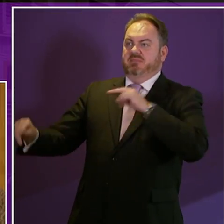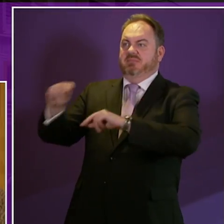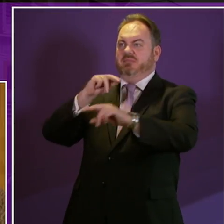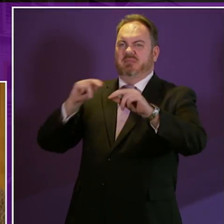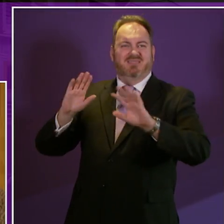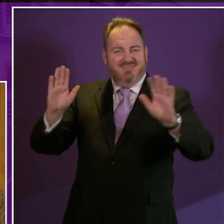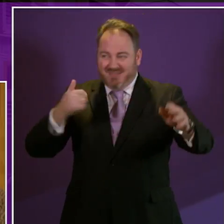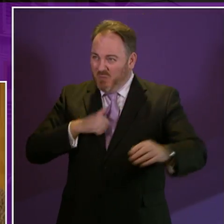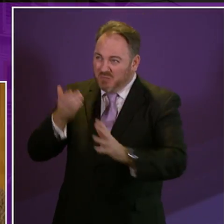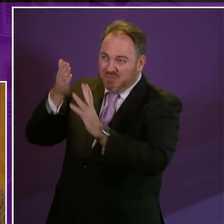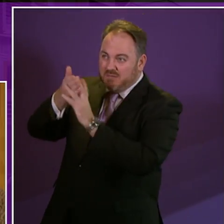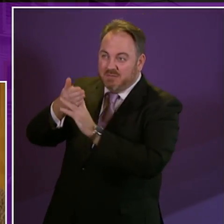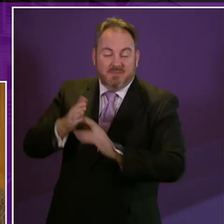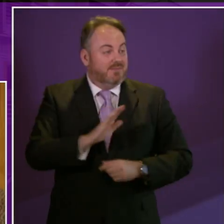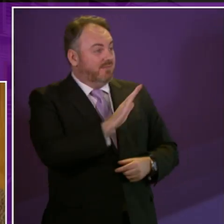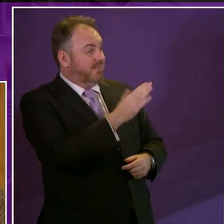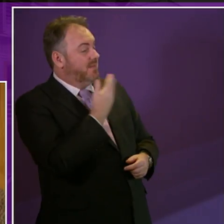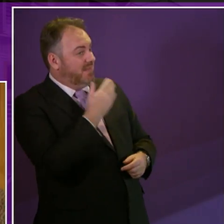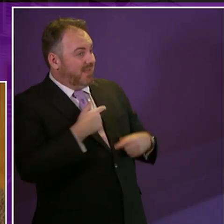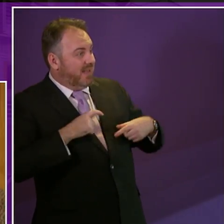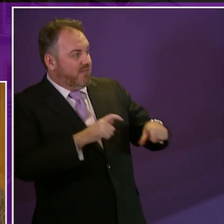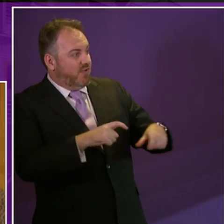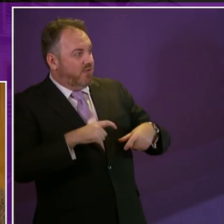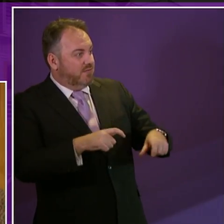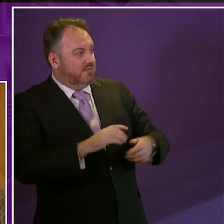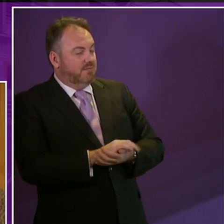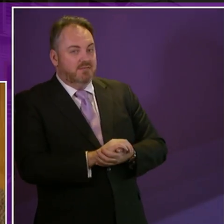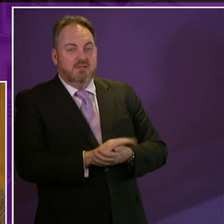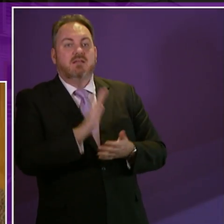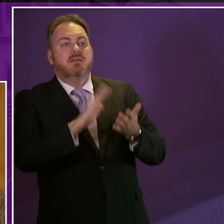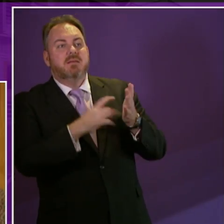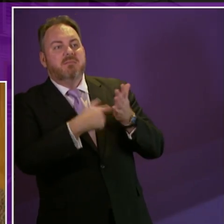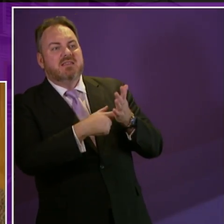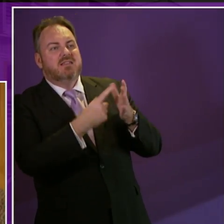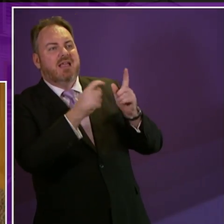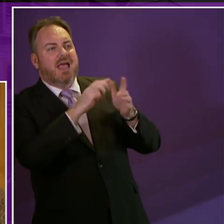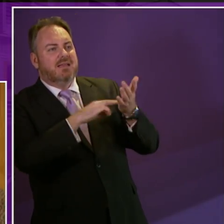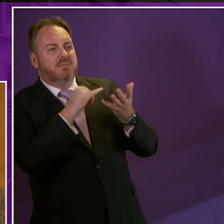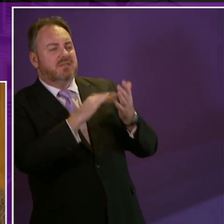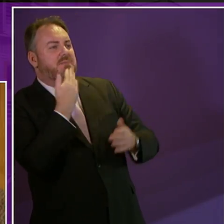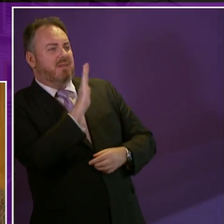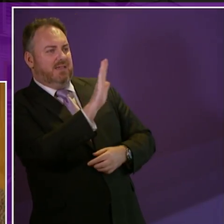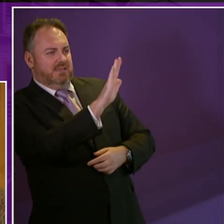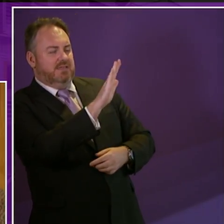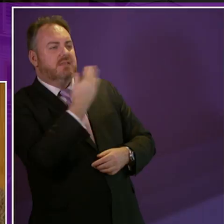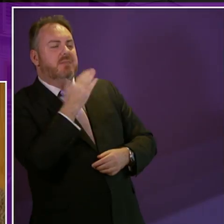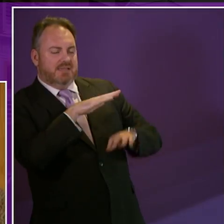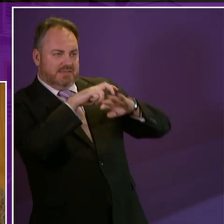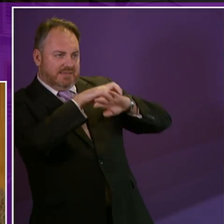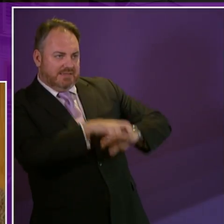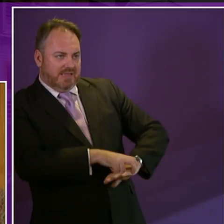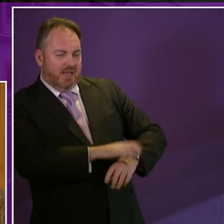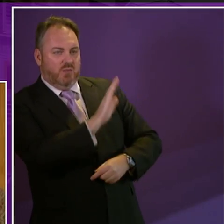actually just want to make some progress thank you Mr Adams promoting the best opportunities in life for those living